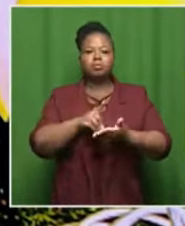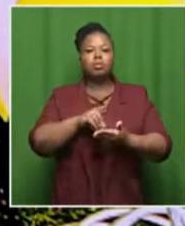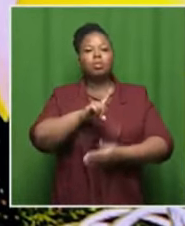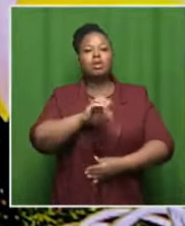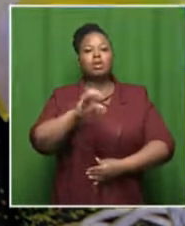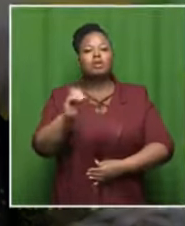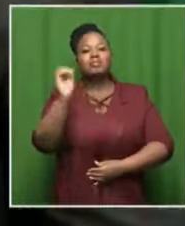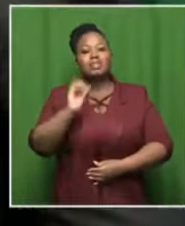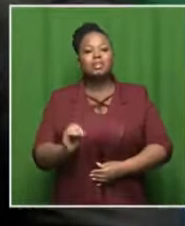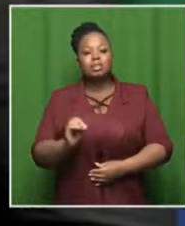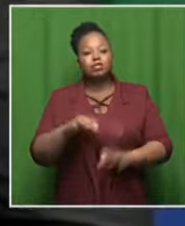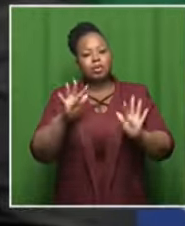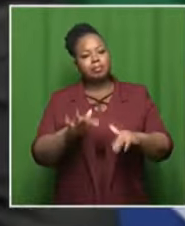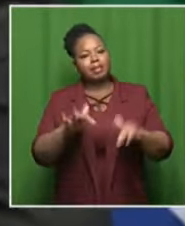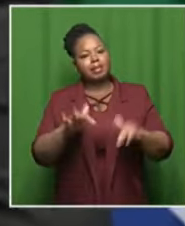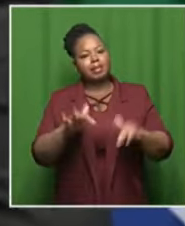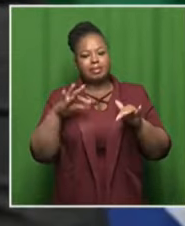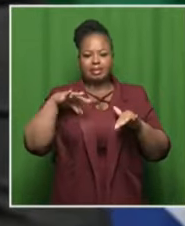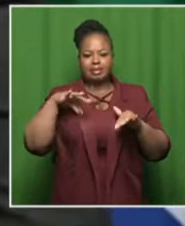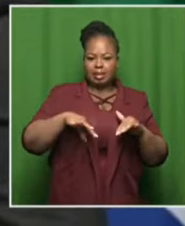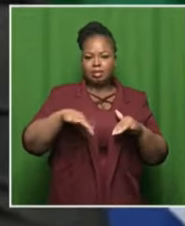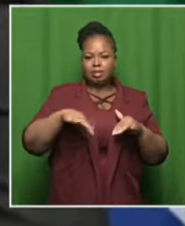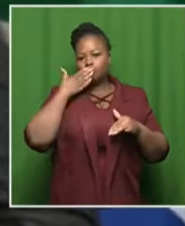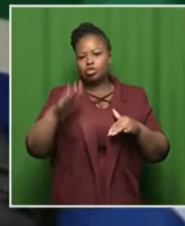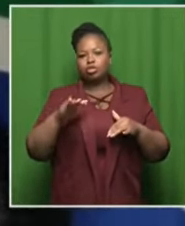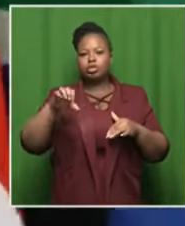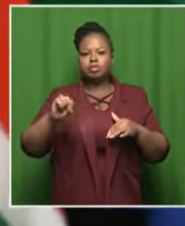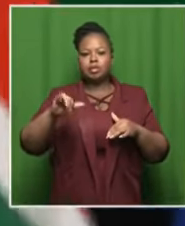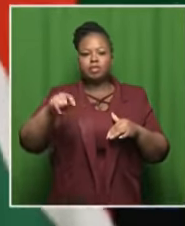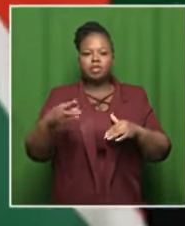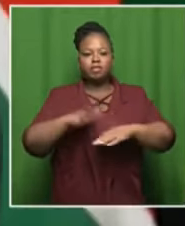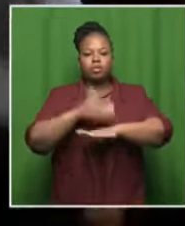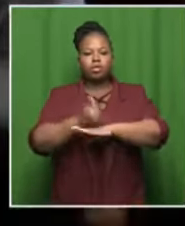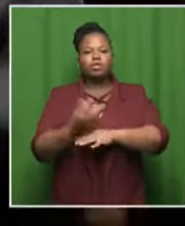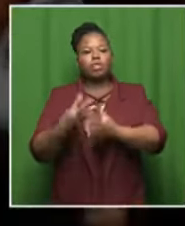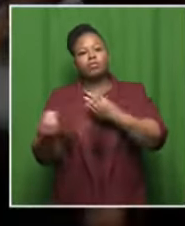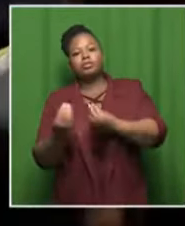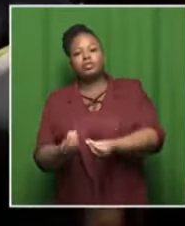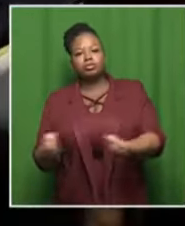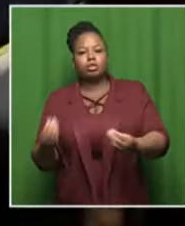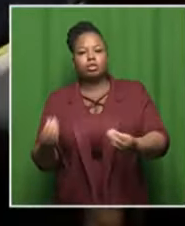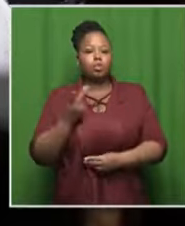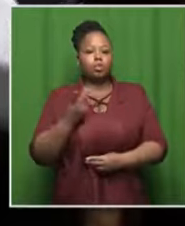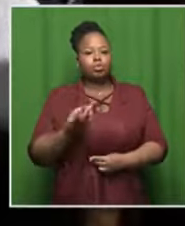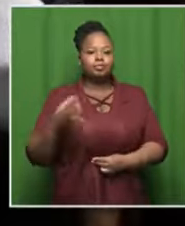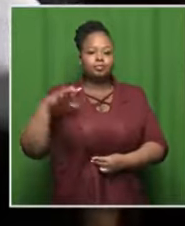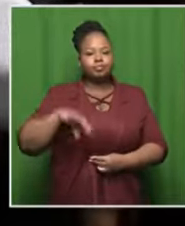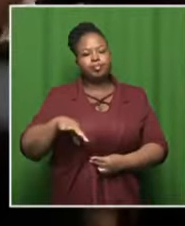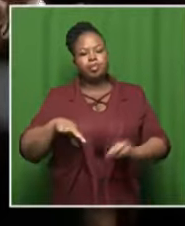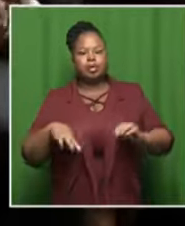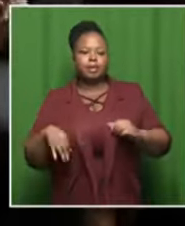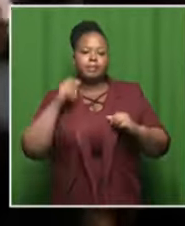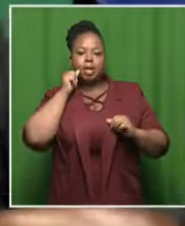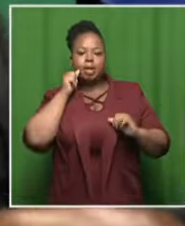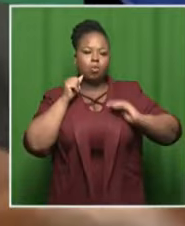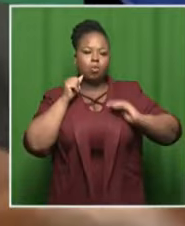100 of his parliamentary salary to the jocelyn smith foundation nursing children and also fighting for equal pay for women